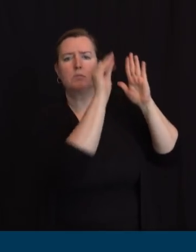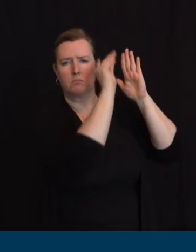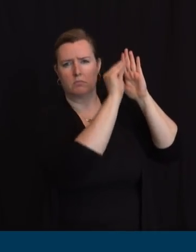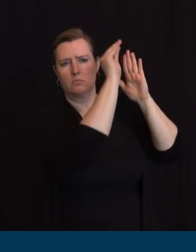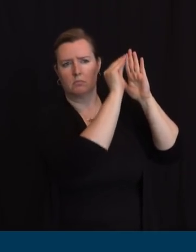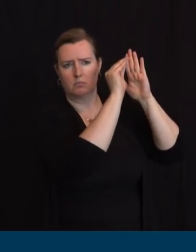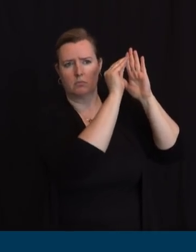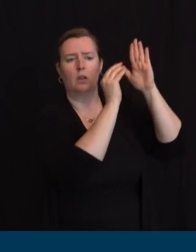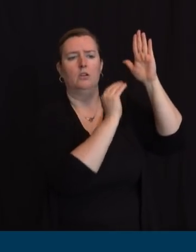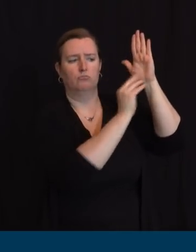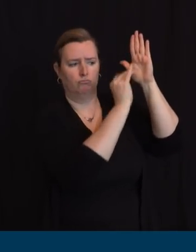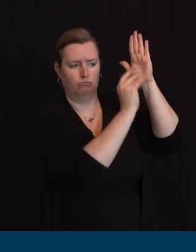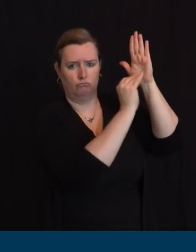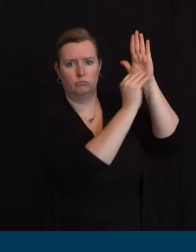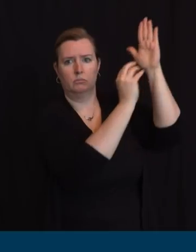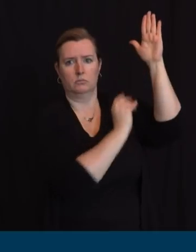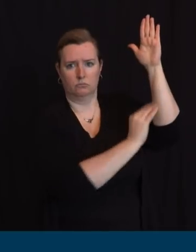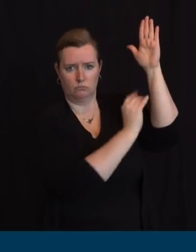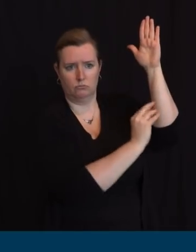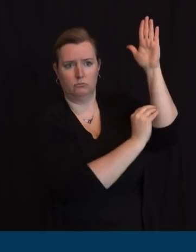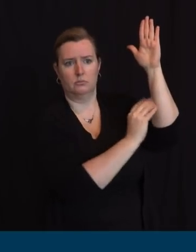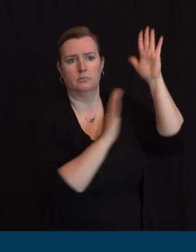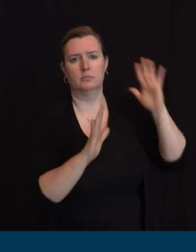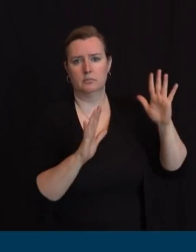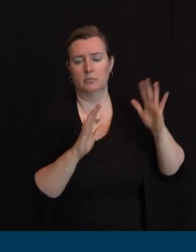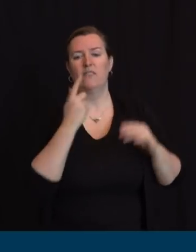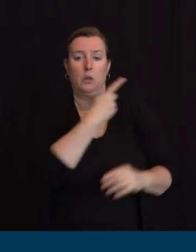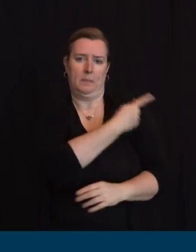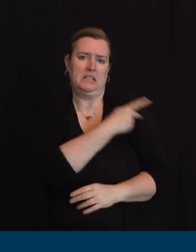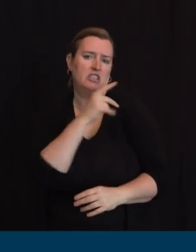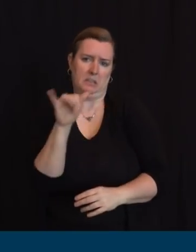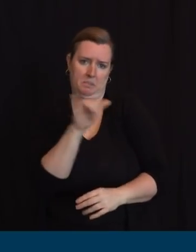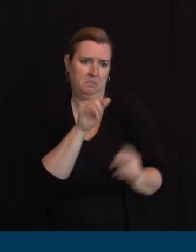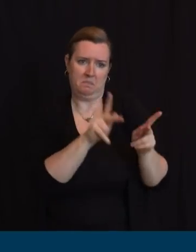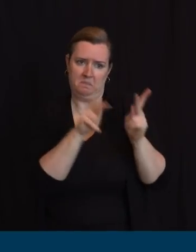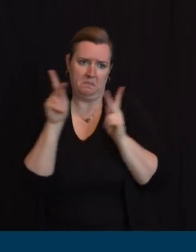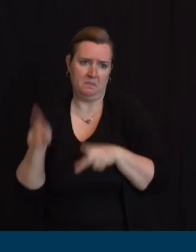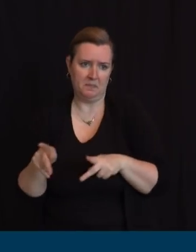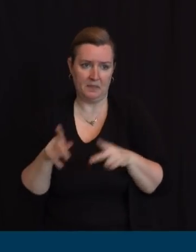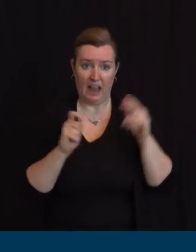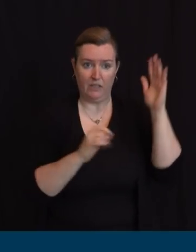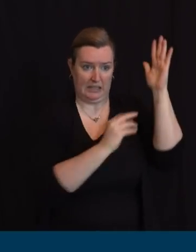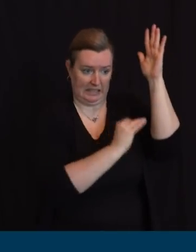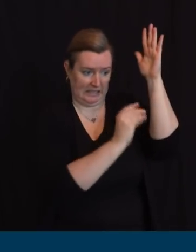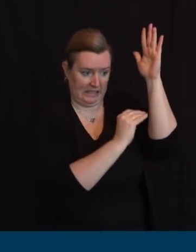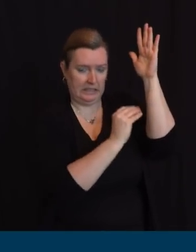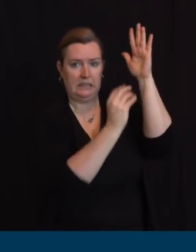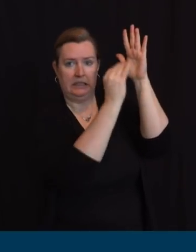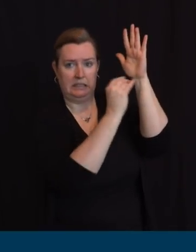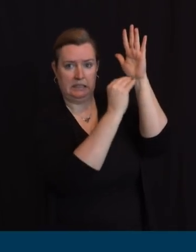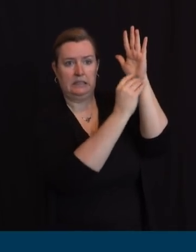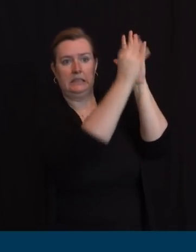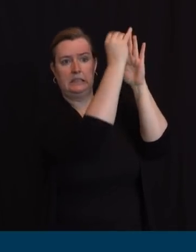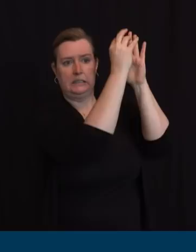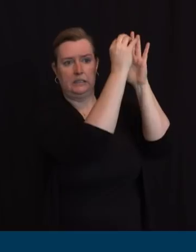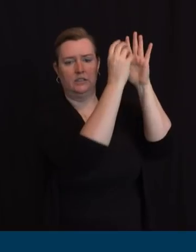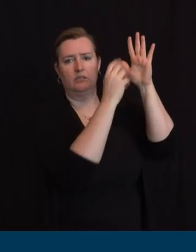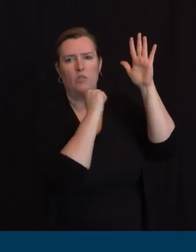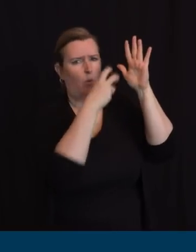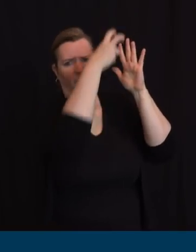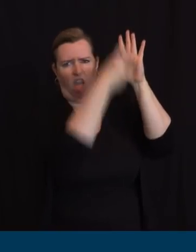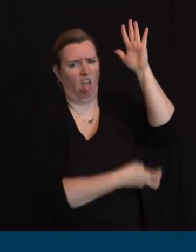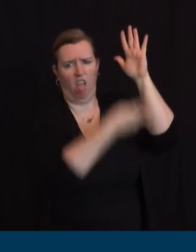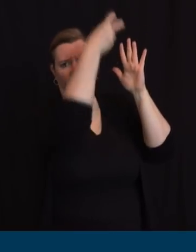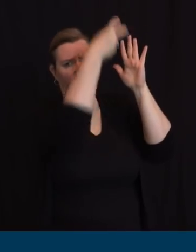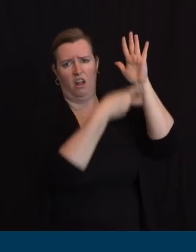effective systems within the state uh that already have transport um uh a capacity